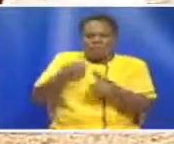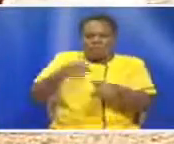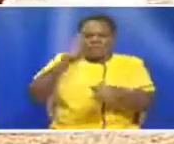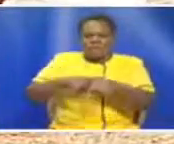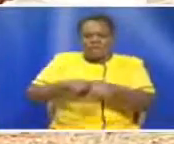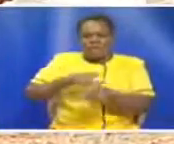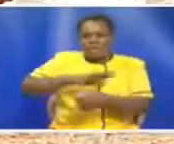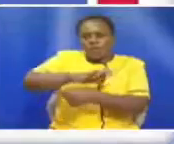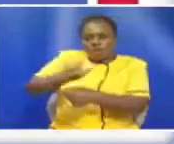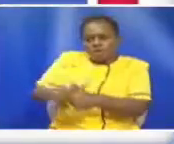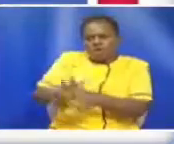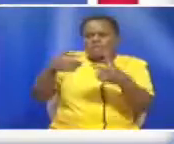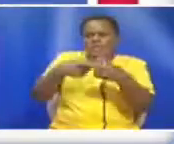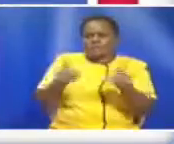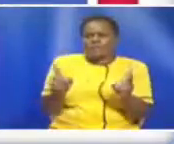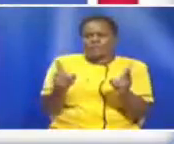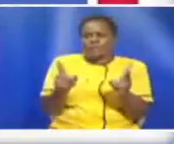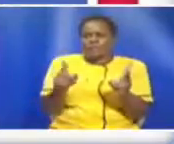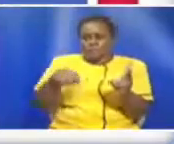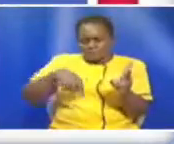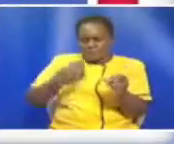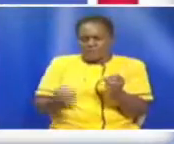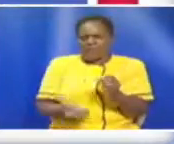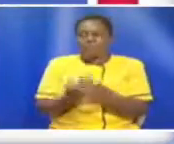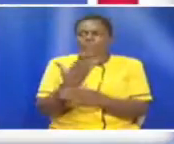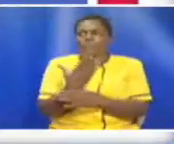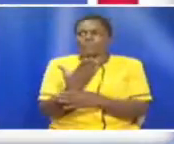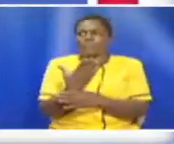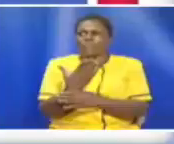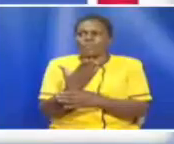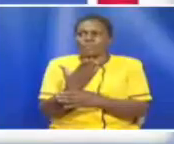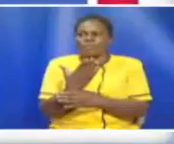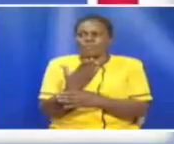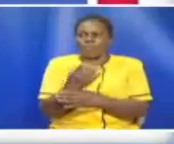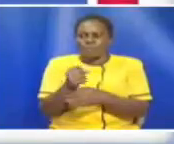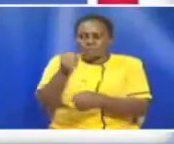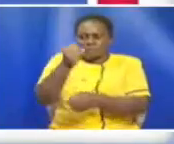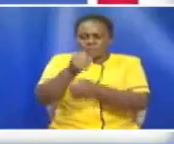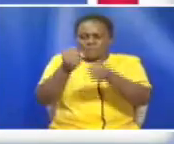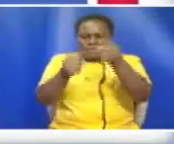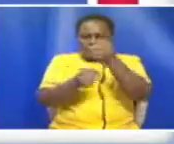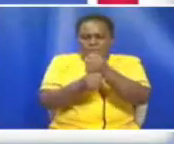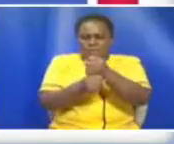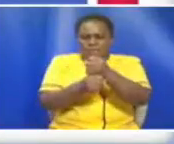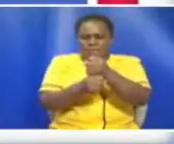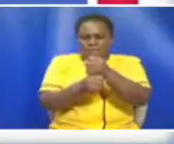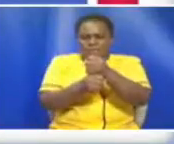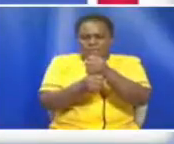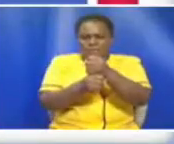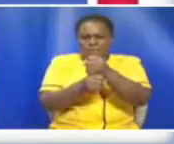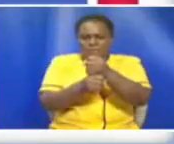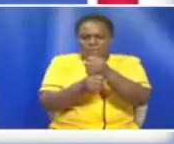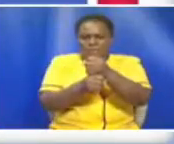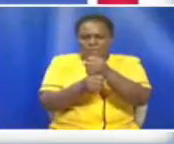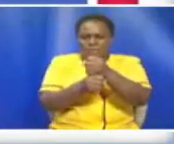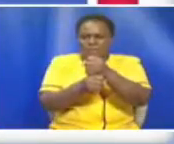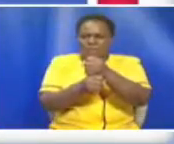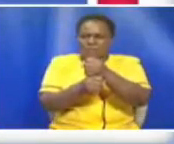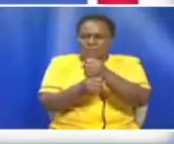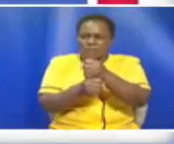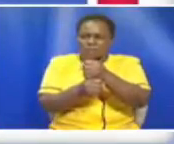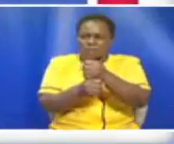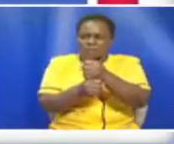onset of the pandemic. We have developed a NCDE strategy, non-communicable disease strategy,